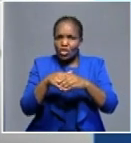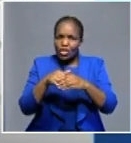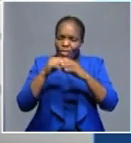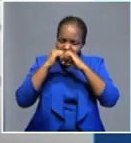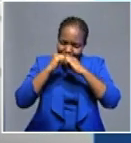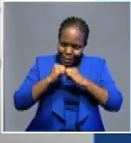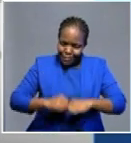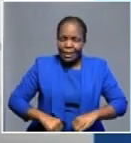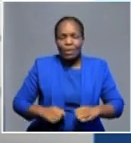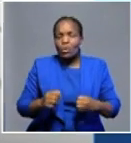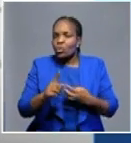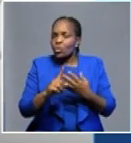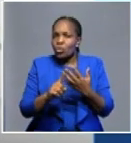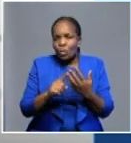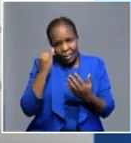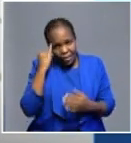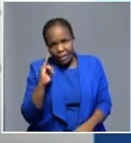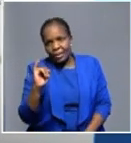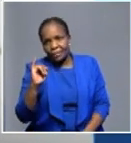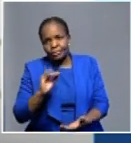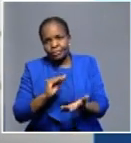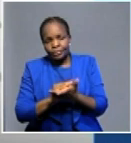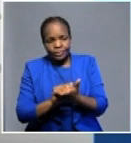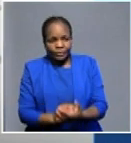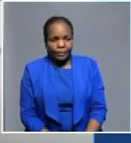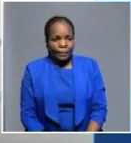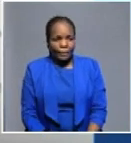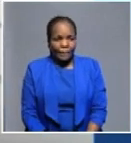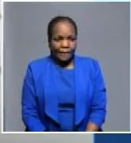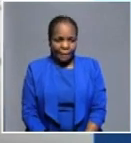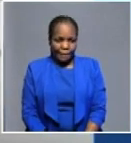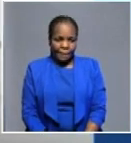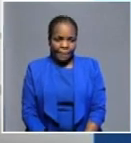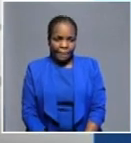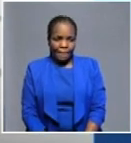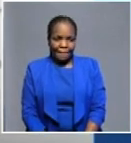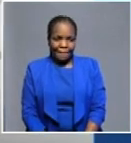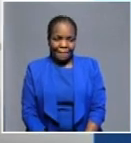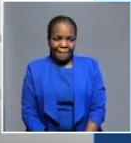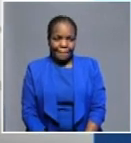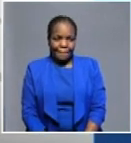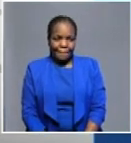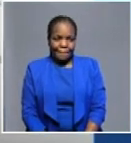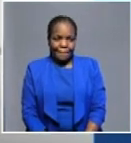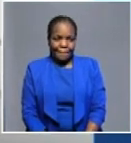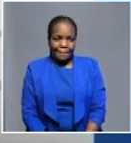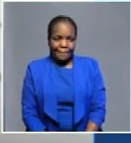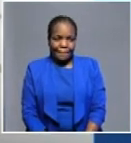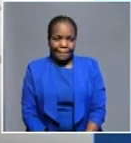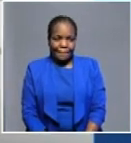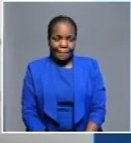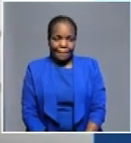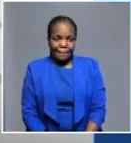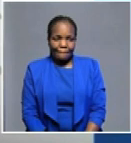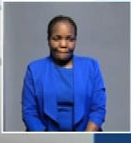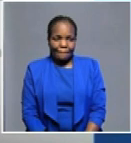We have suggested that, in terms of what I just explained now, we have suggested that the Road Fund Administration to even temporarily